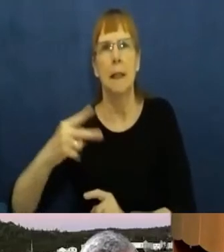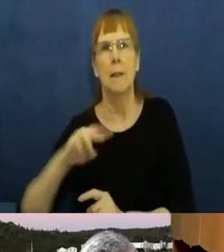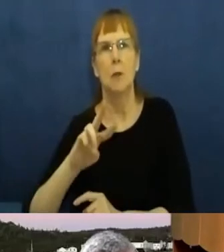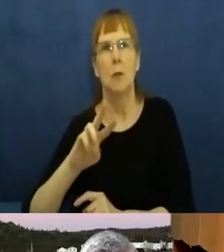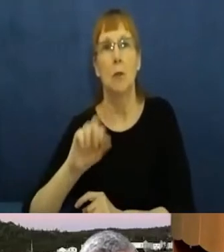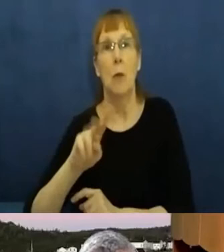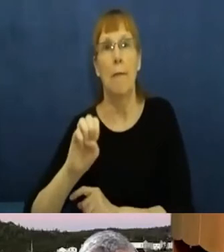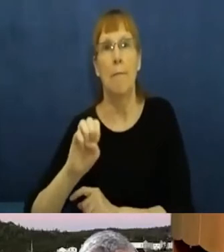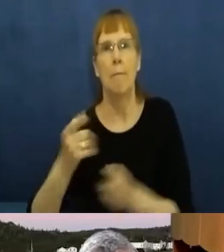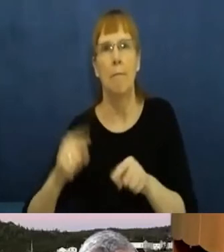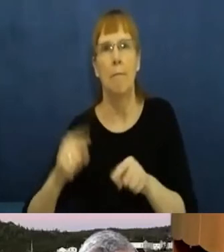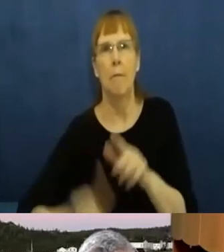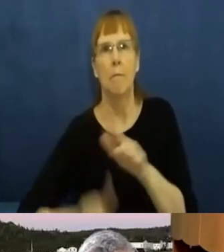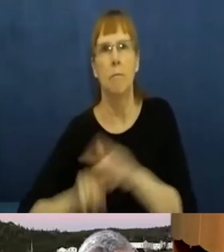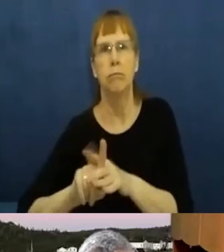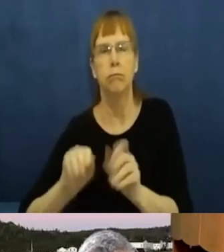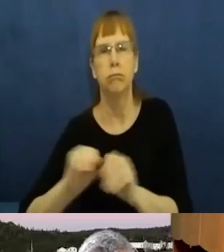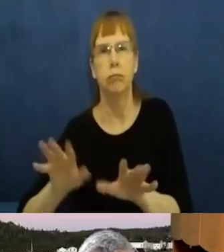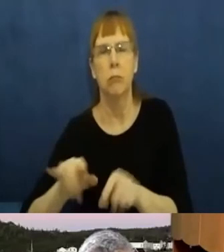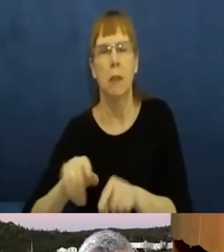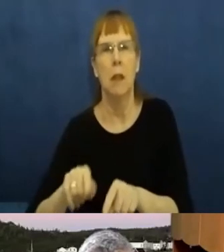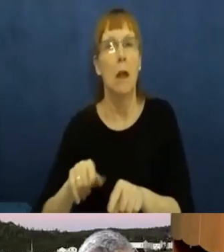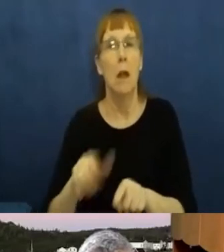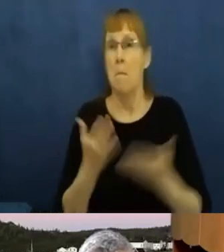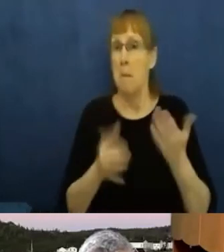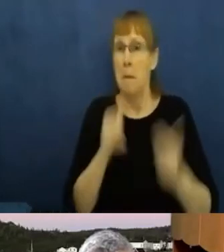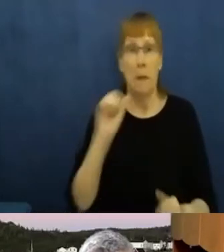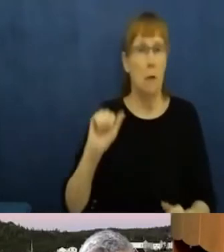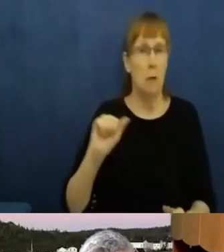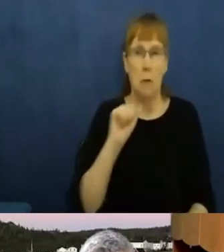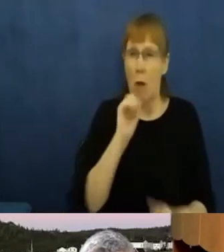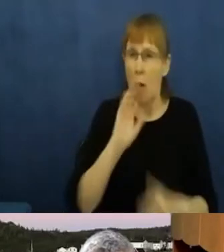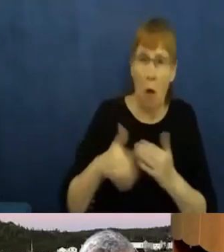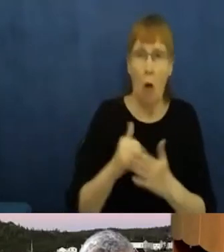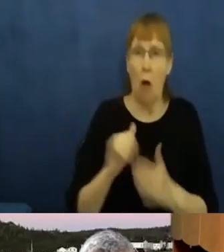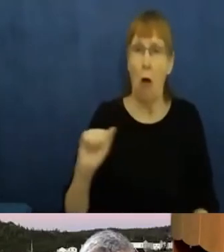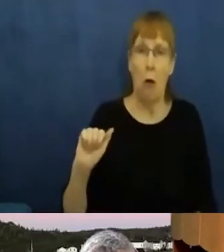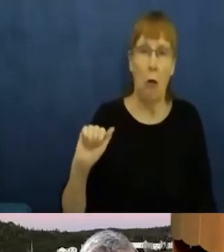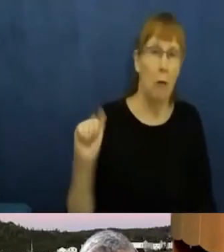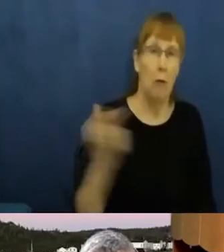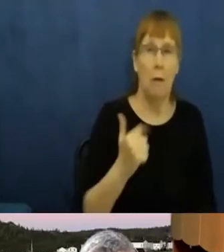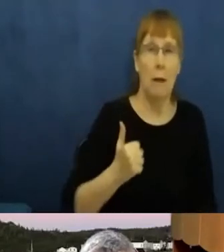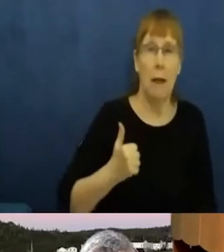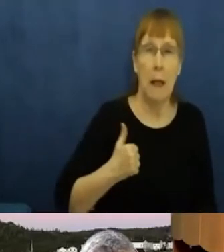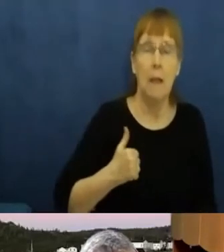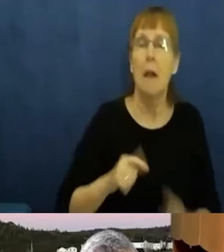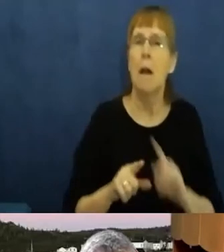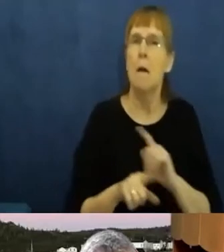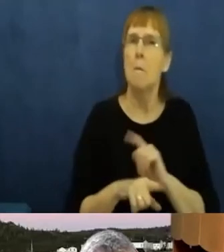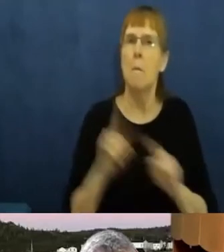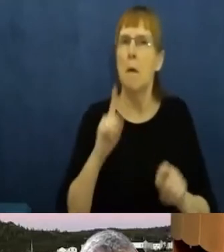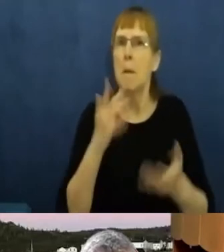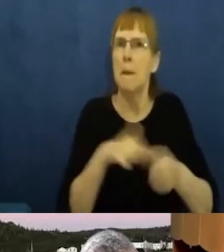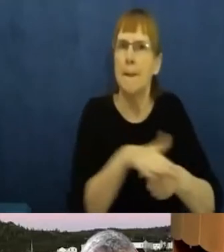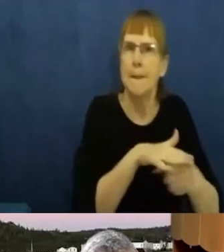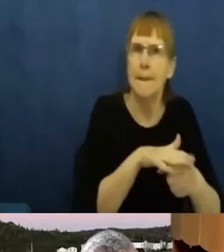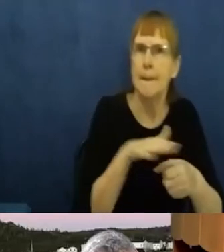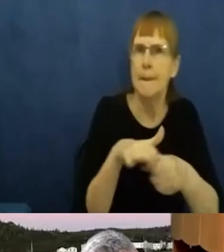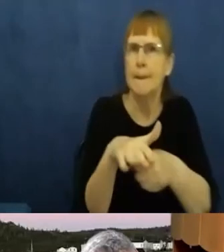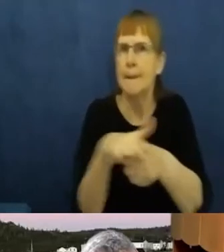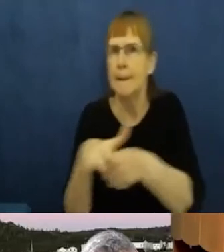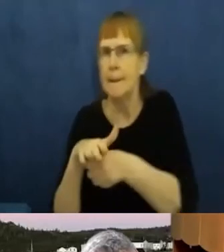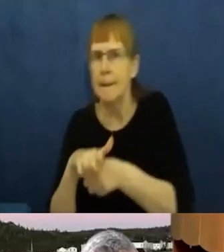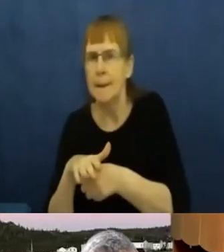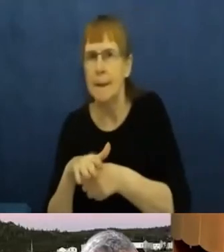surely we've learned something from this first wave that should prepare us for the second wave. And in the longer